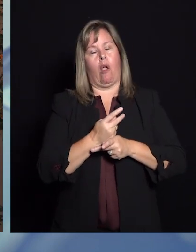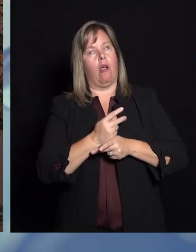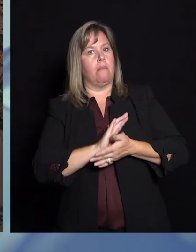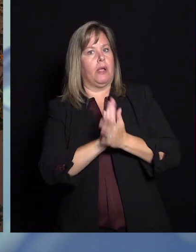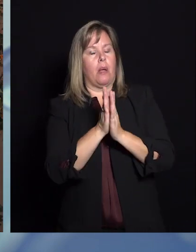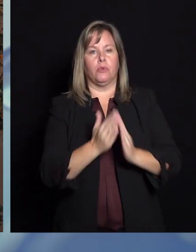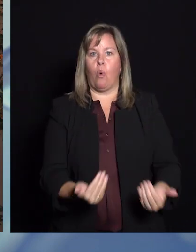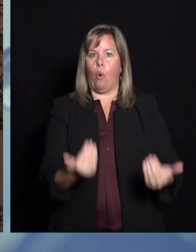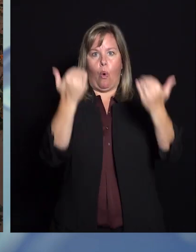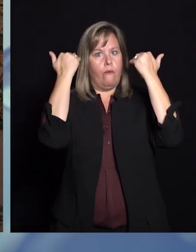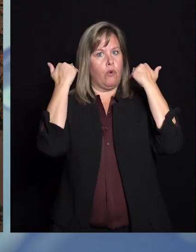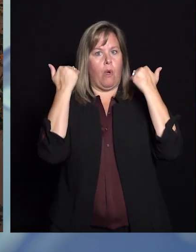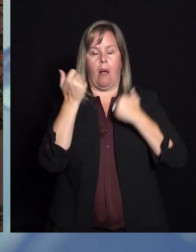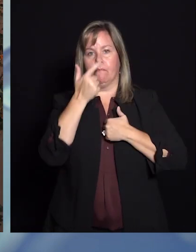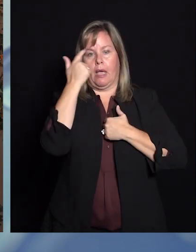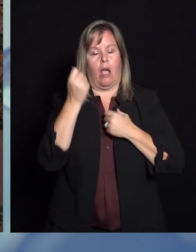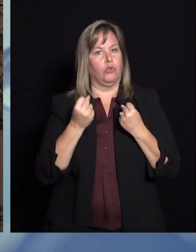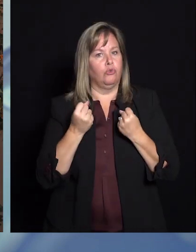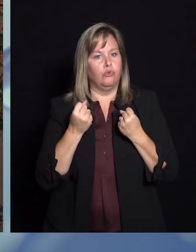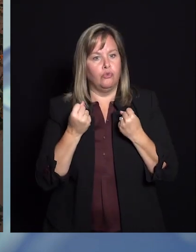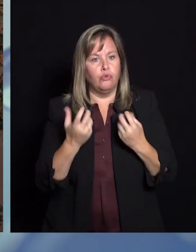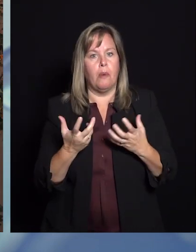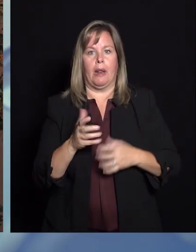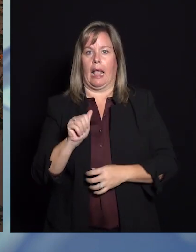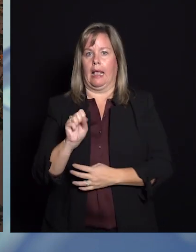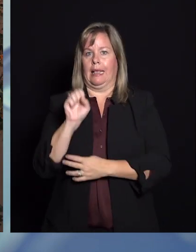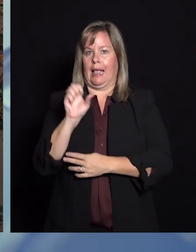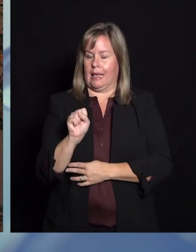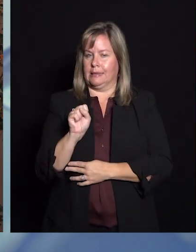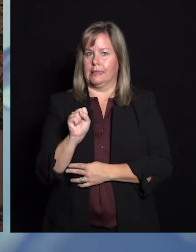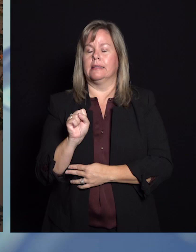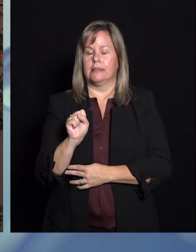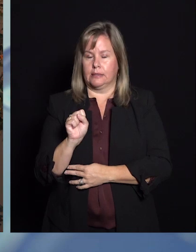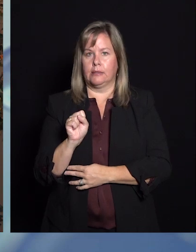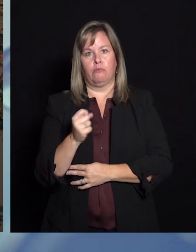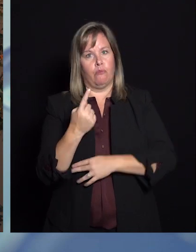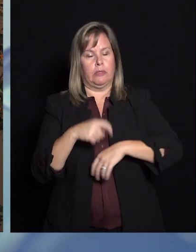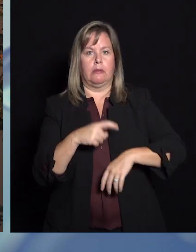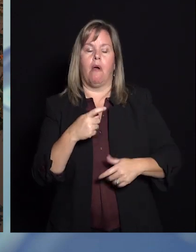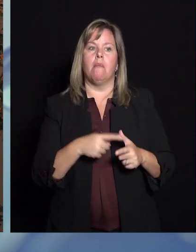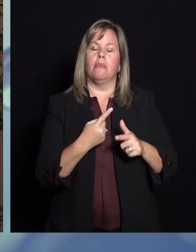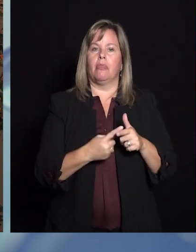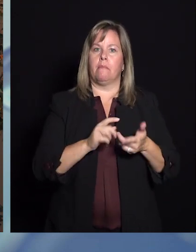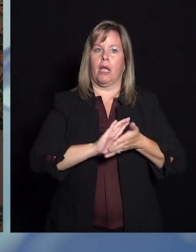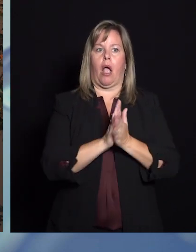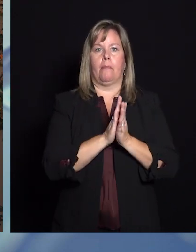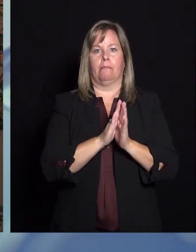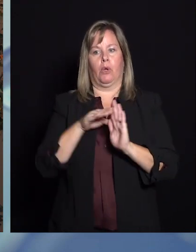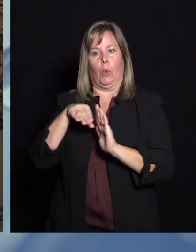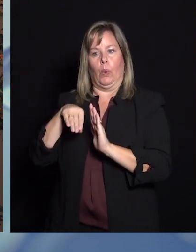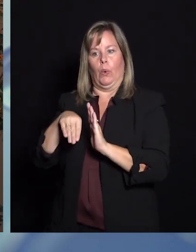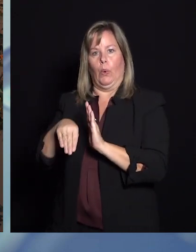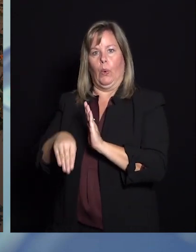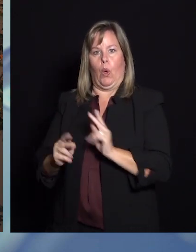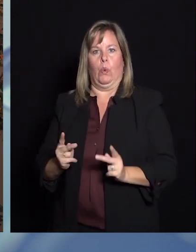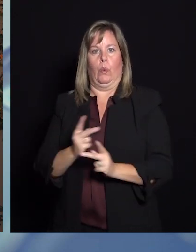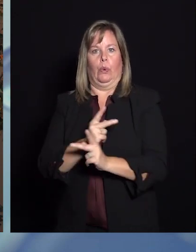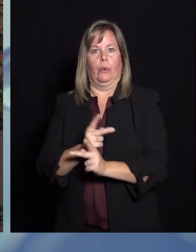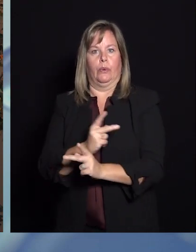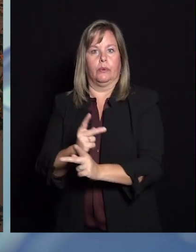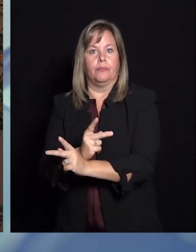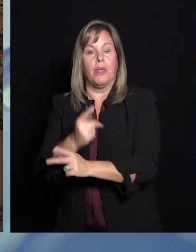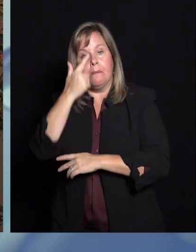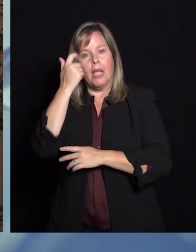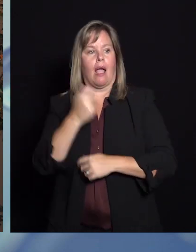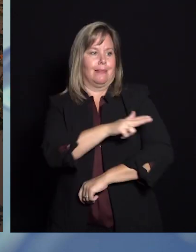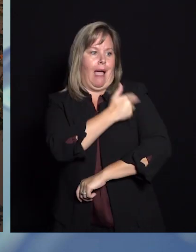with too many cases all at once, we may see survivability decline as that health care system loses